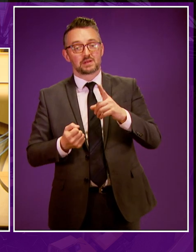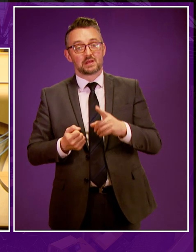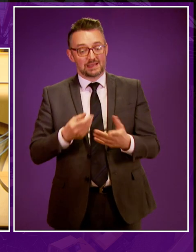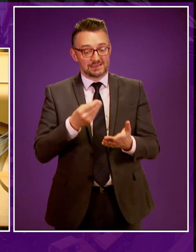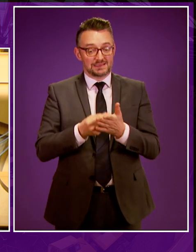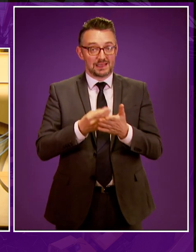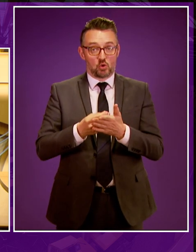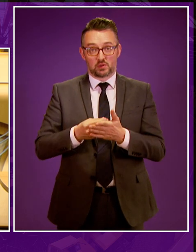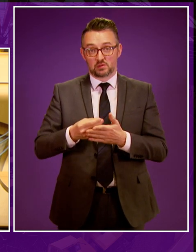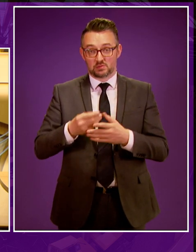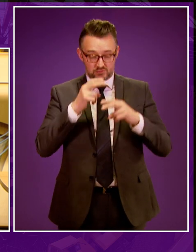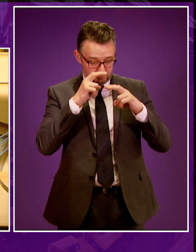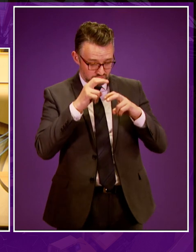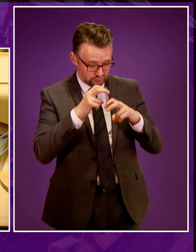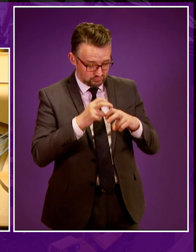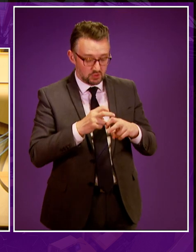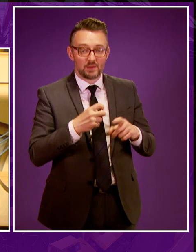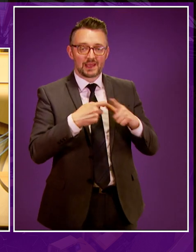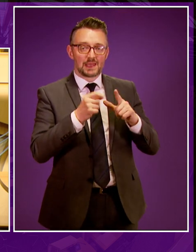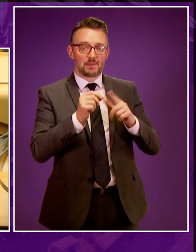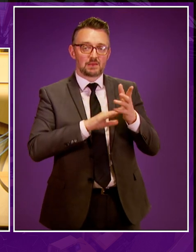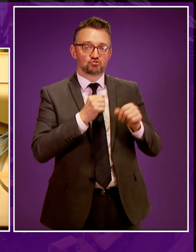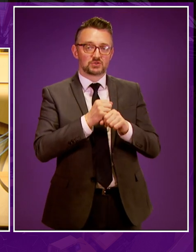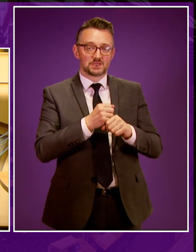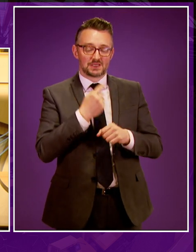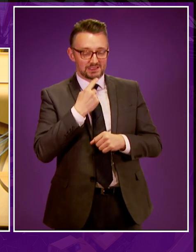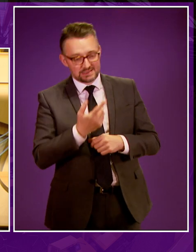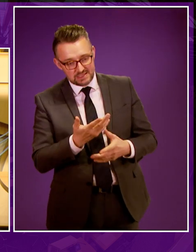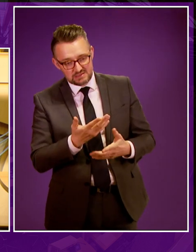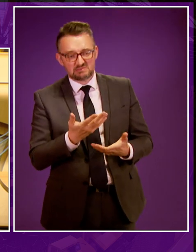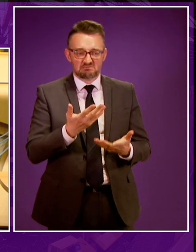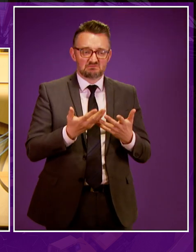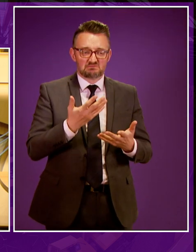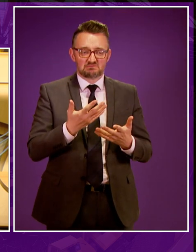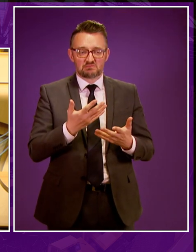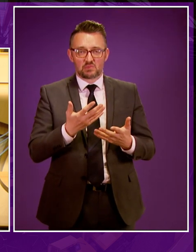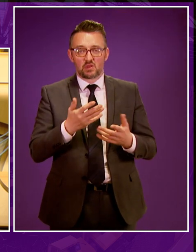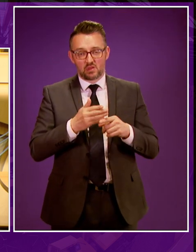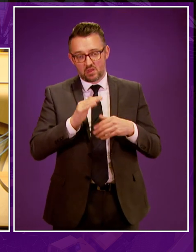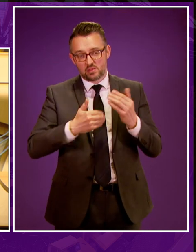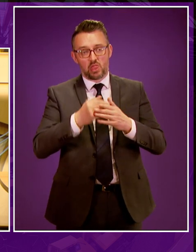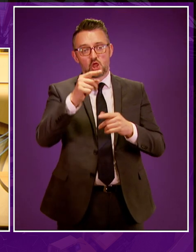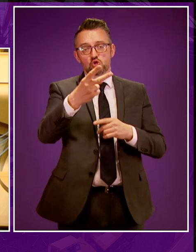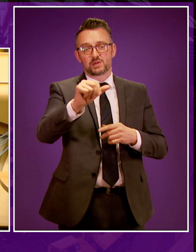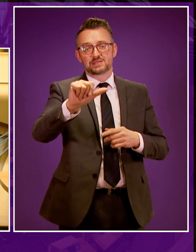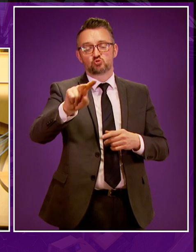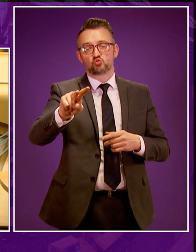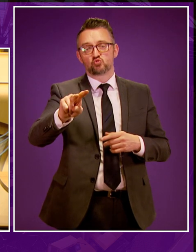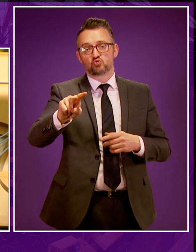impact research conducted by KPMG concludes that direct and indirect economic benefit combined through to 2062